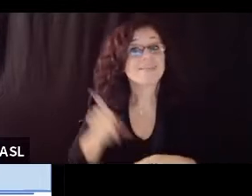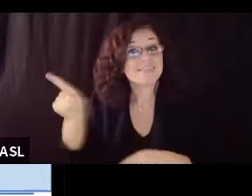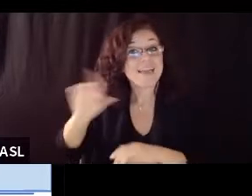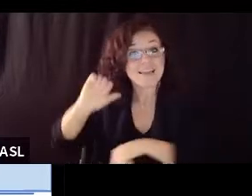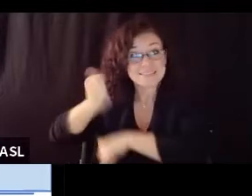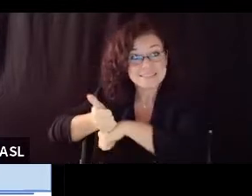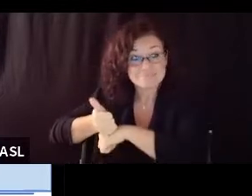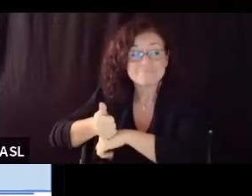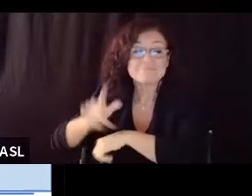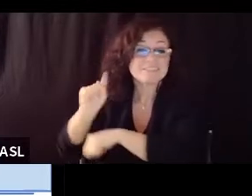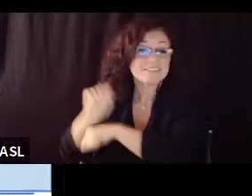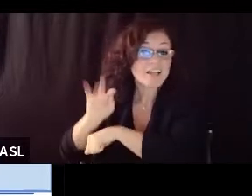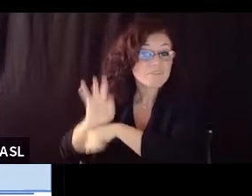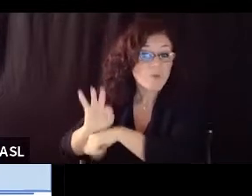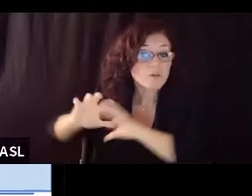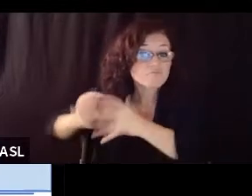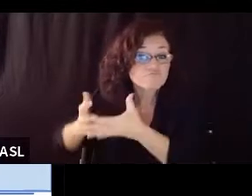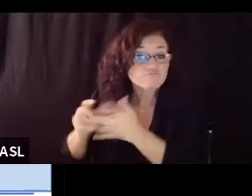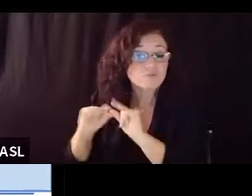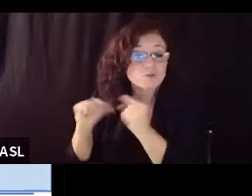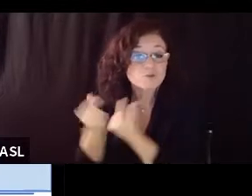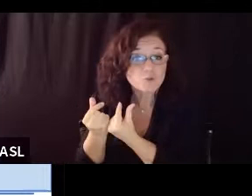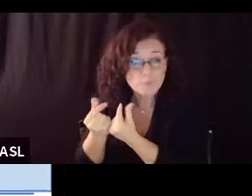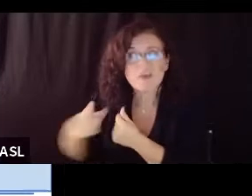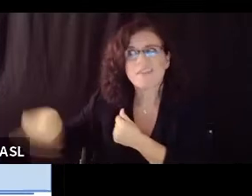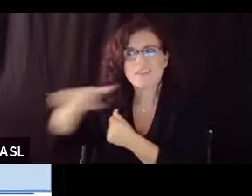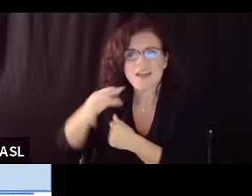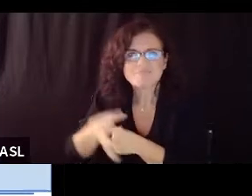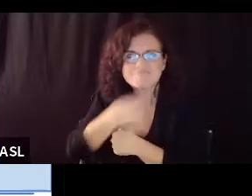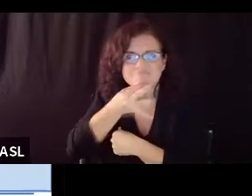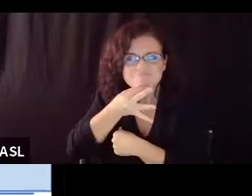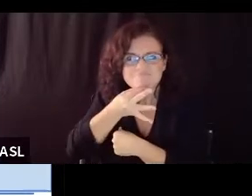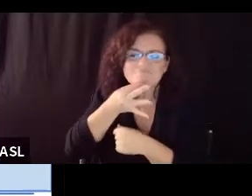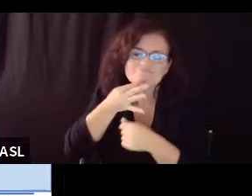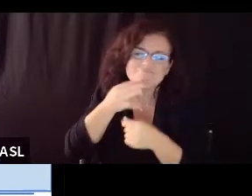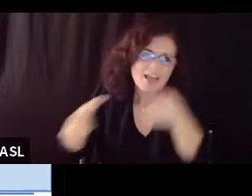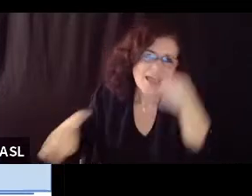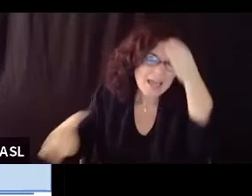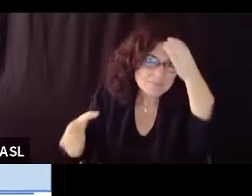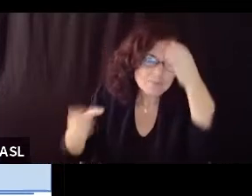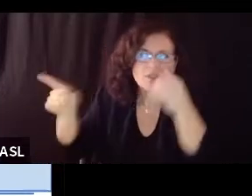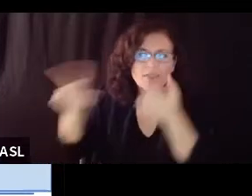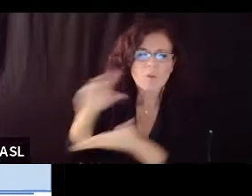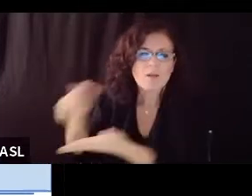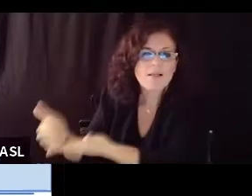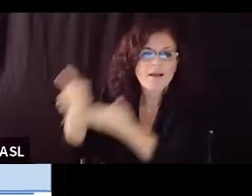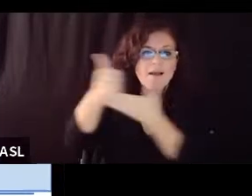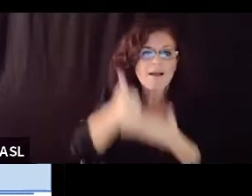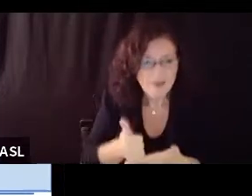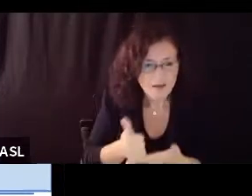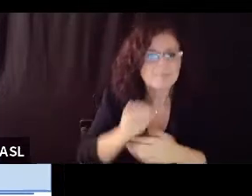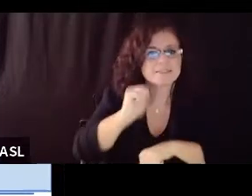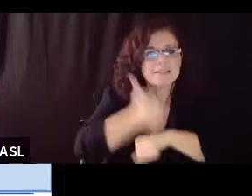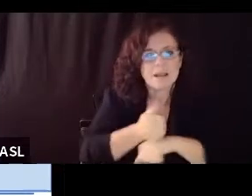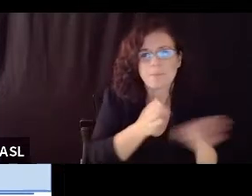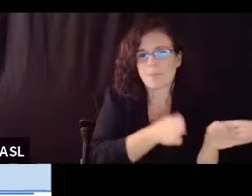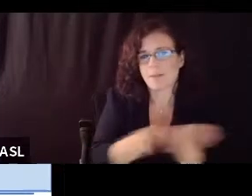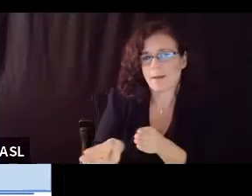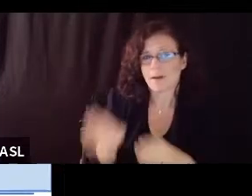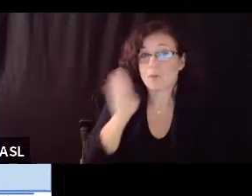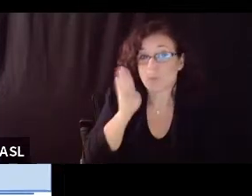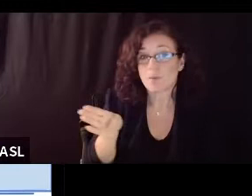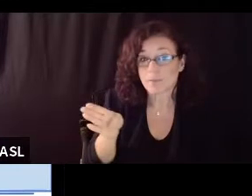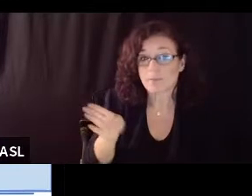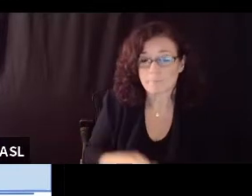established at the state level including many experts who are going to help participate and help make these things a reality